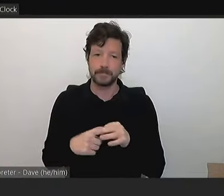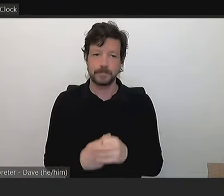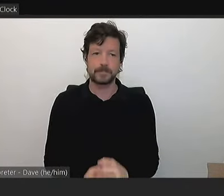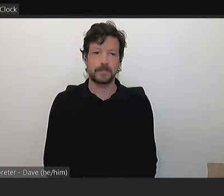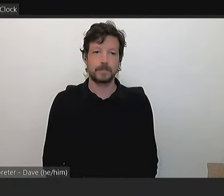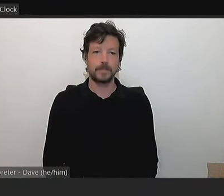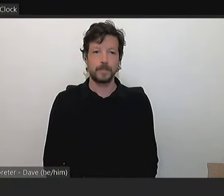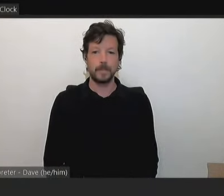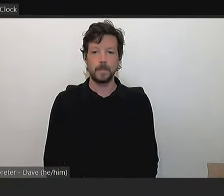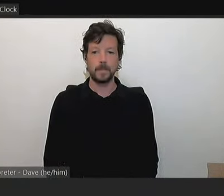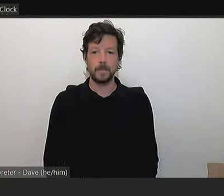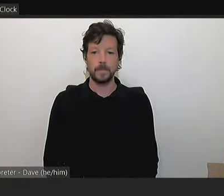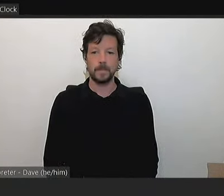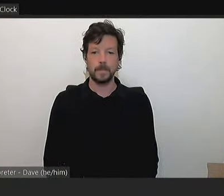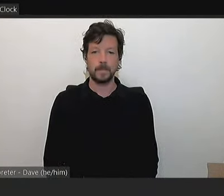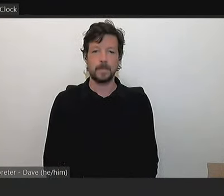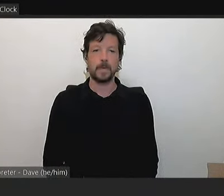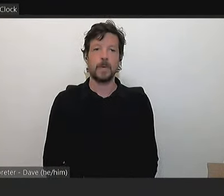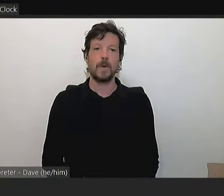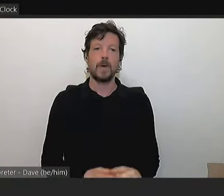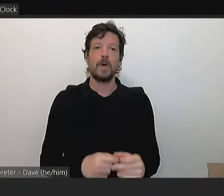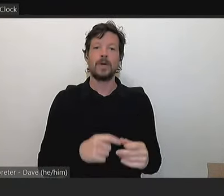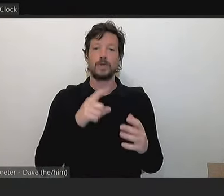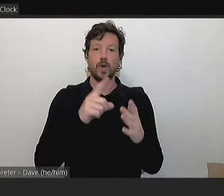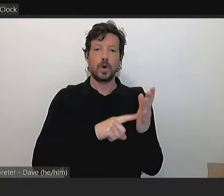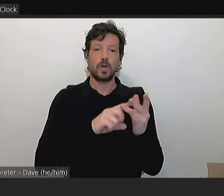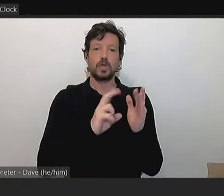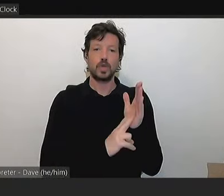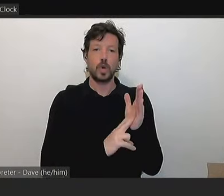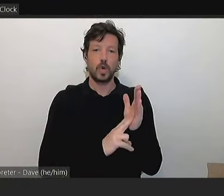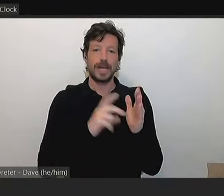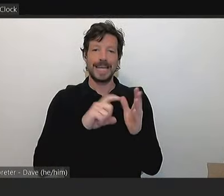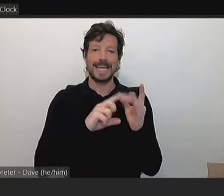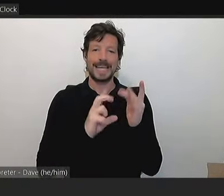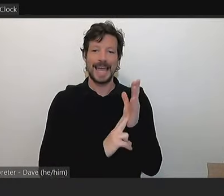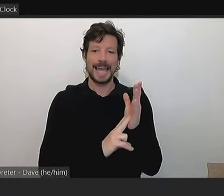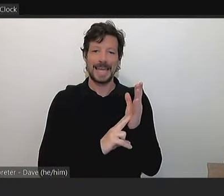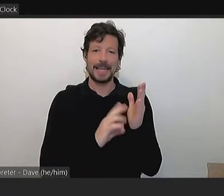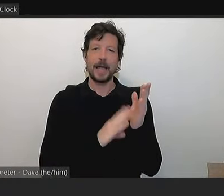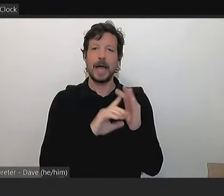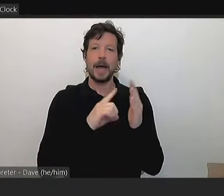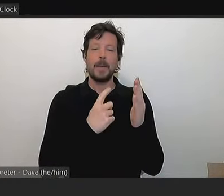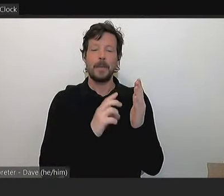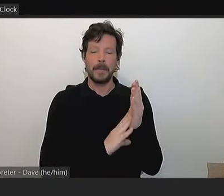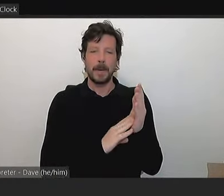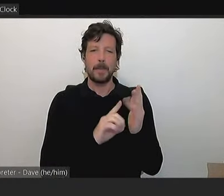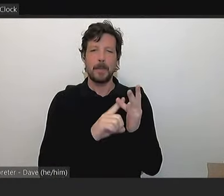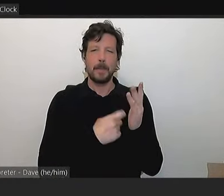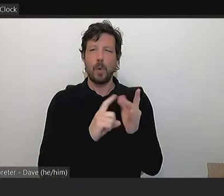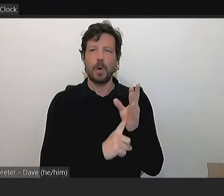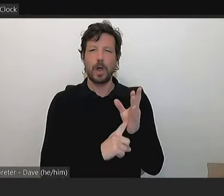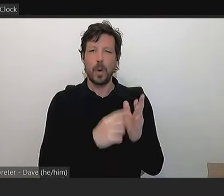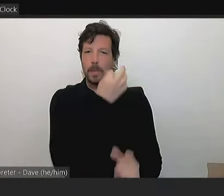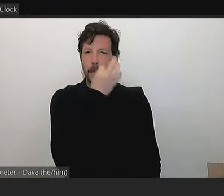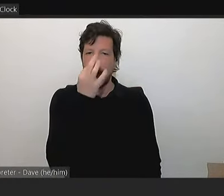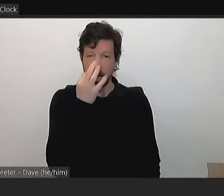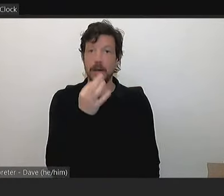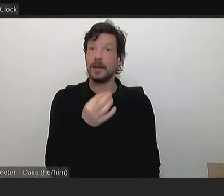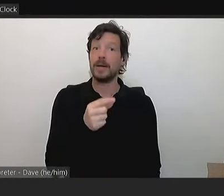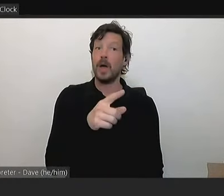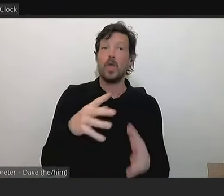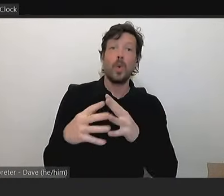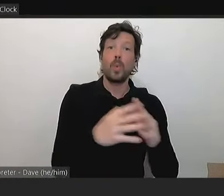So, this was in relation to John Cain Memorial Park. Yes. Yes. Yes. the John Cain Memorial Park West pitch